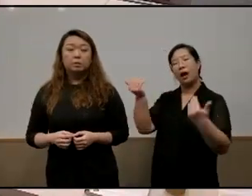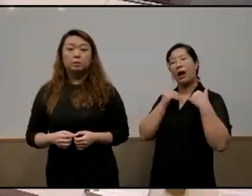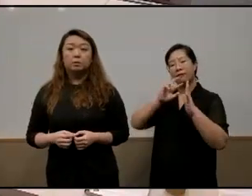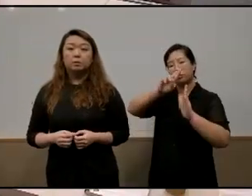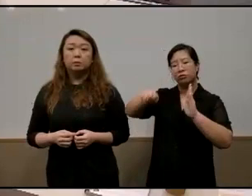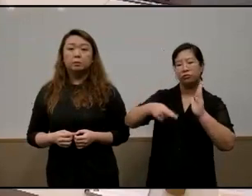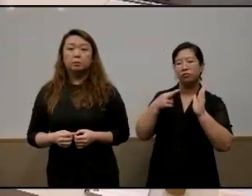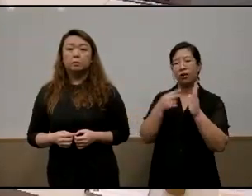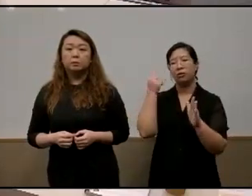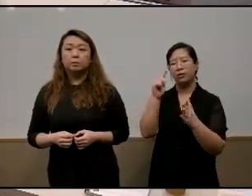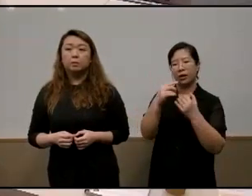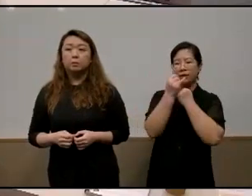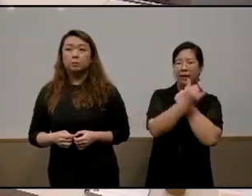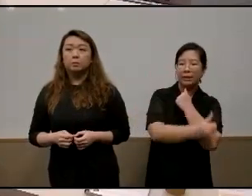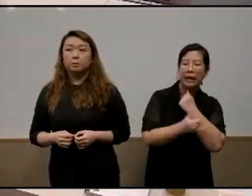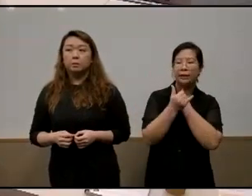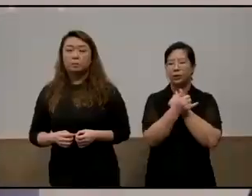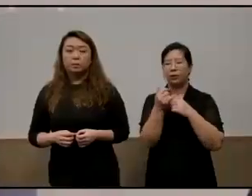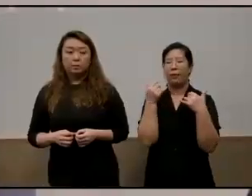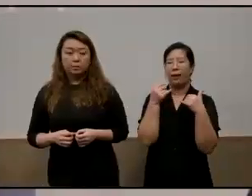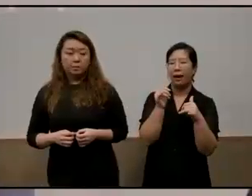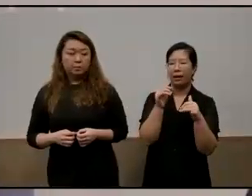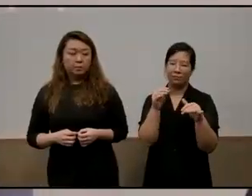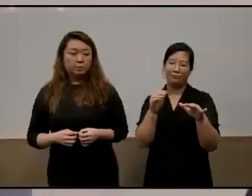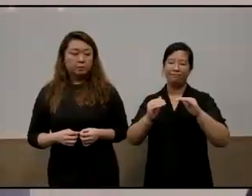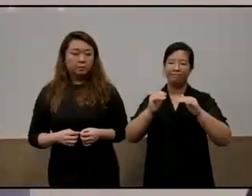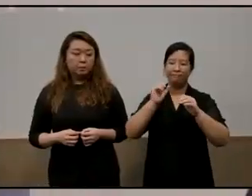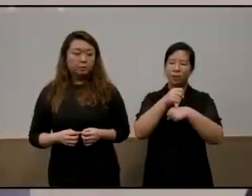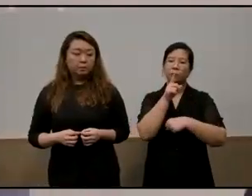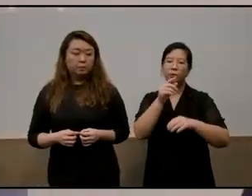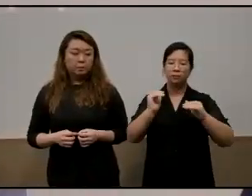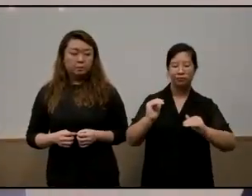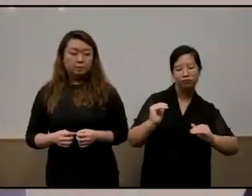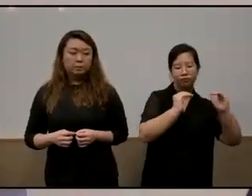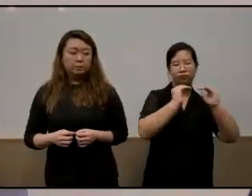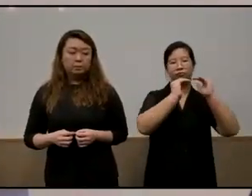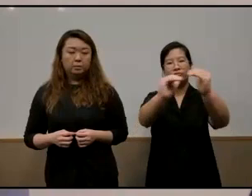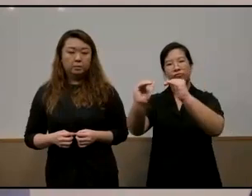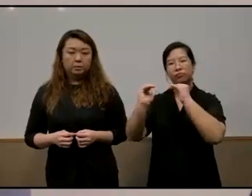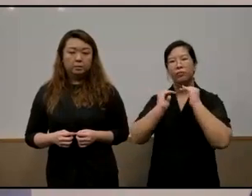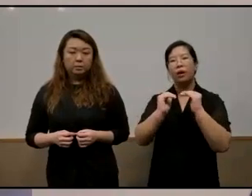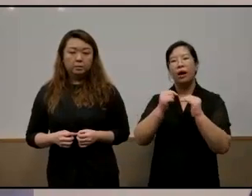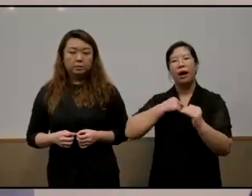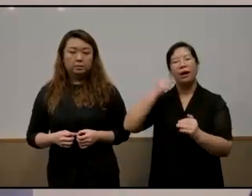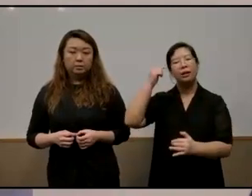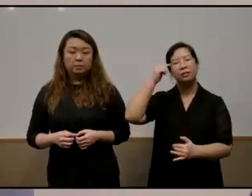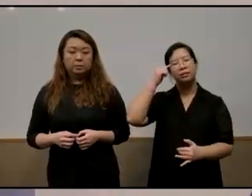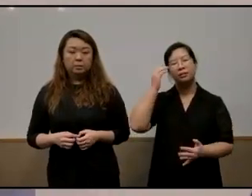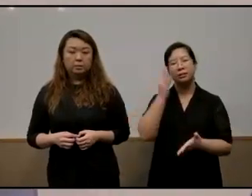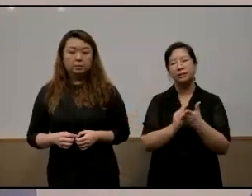state to play in evening things out and i think that some tension can be preserved um